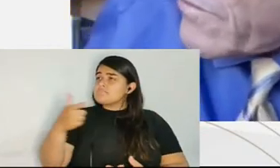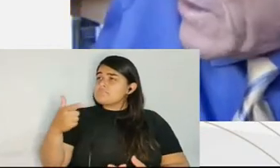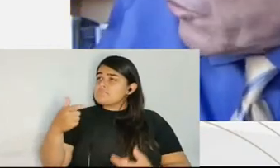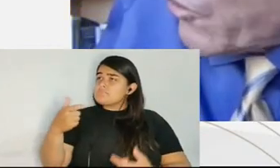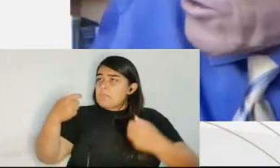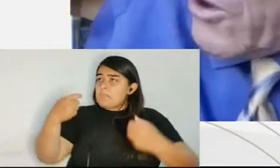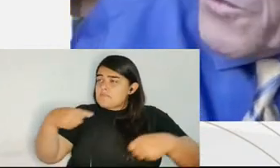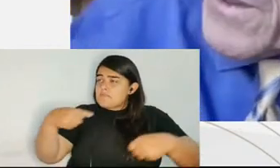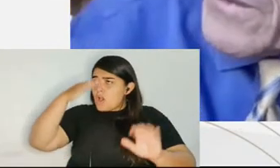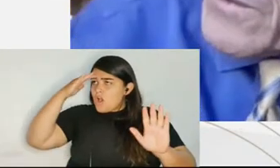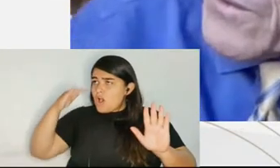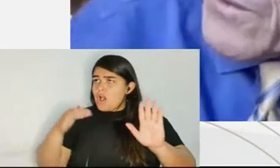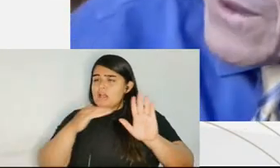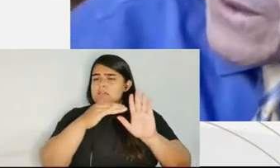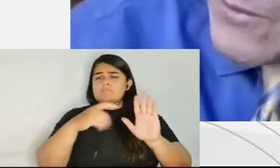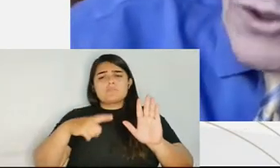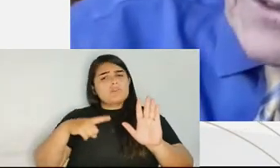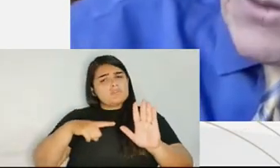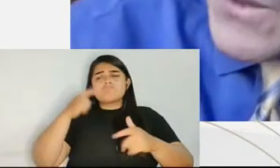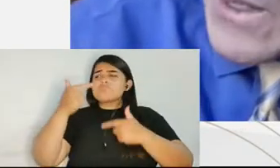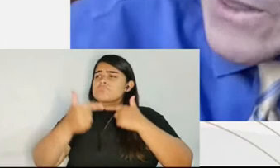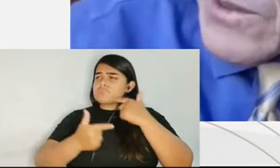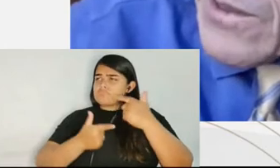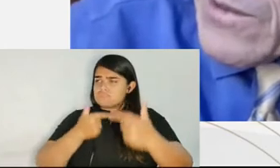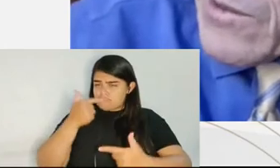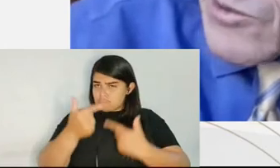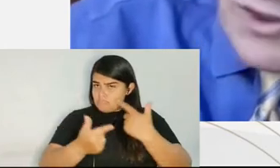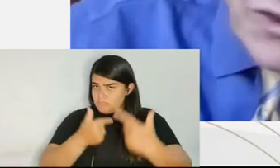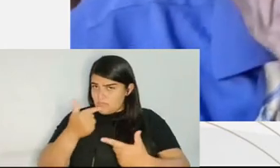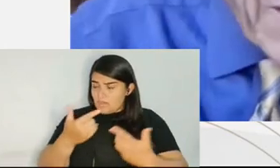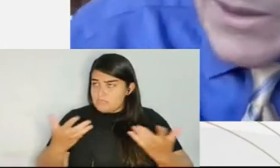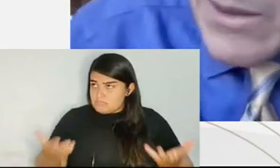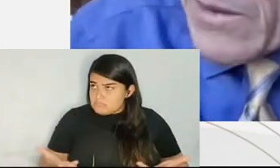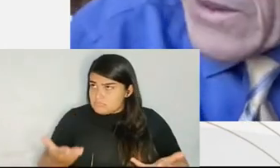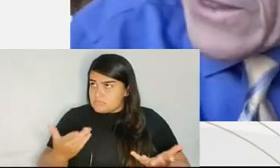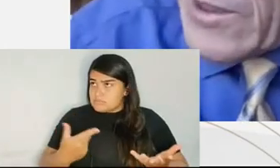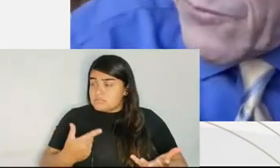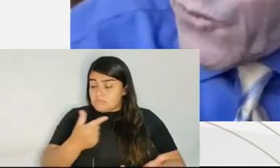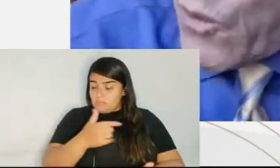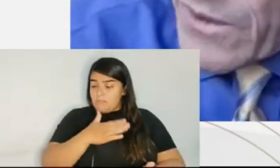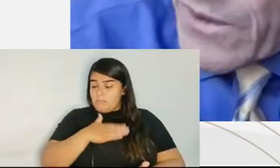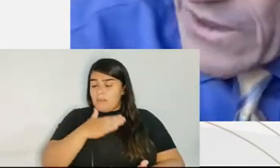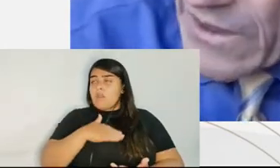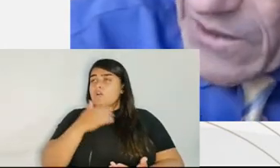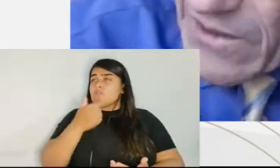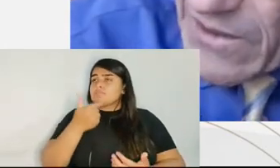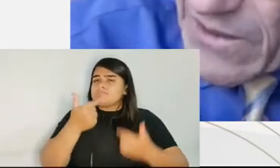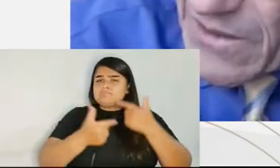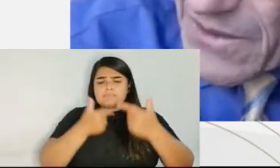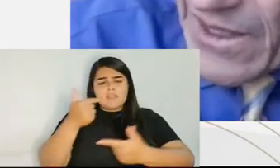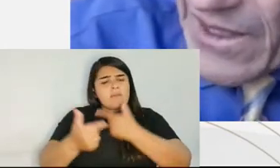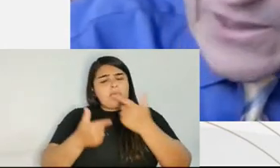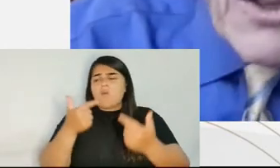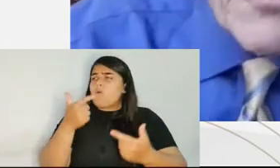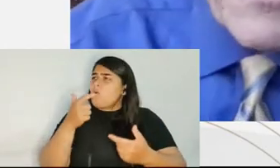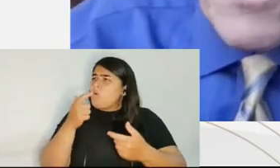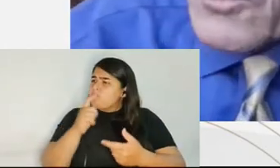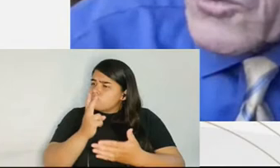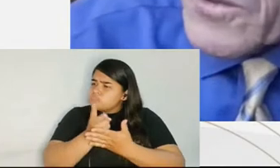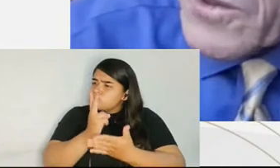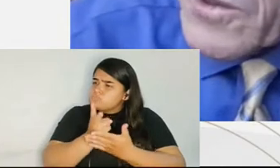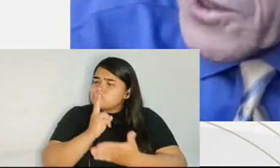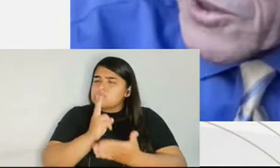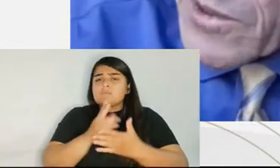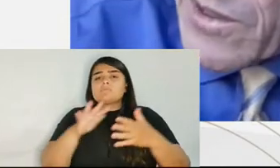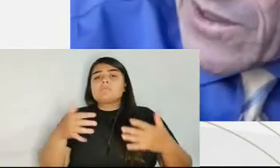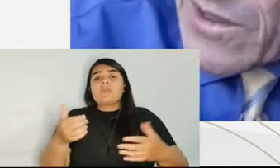and a workload that looks like this. So in 1840, the caseload in